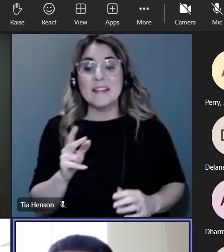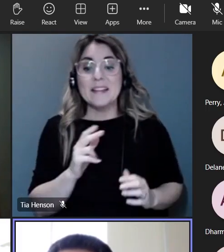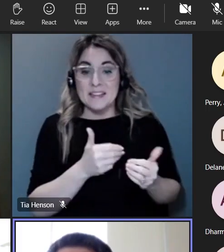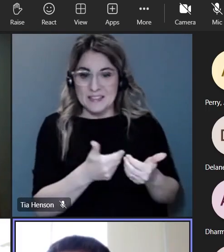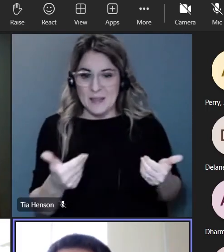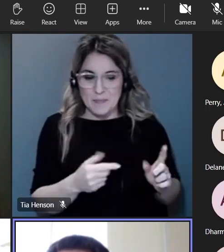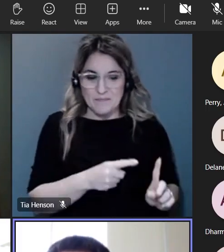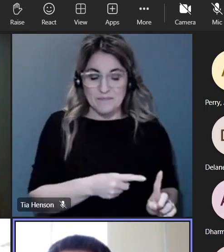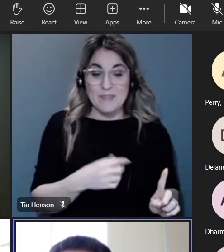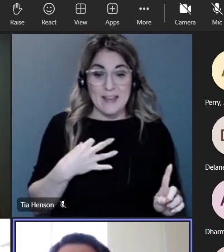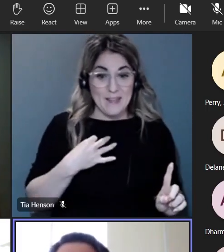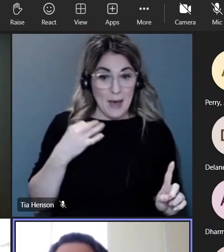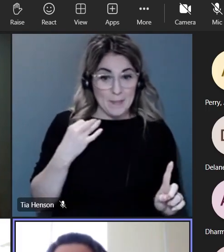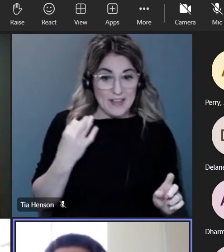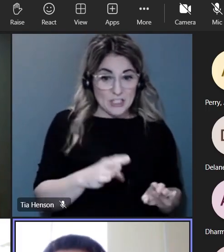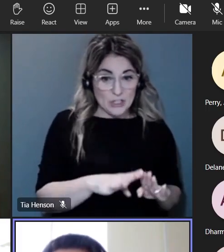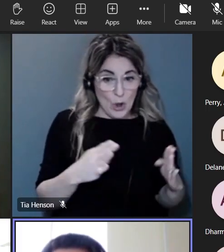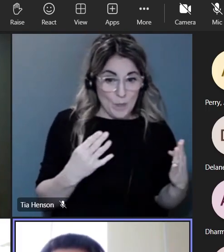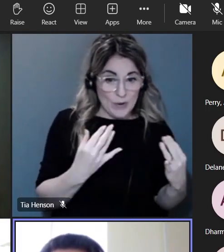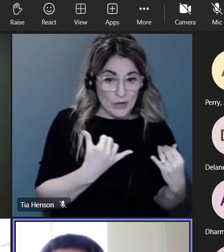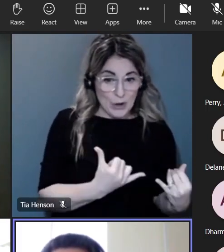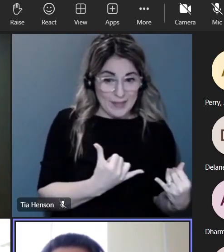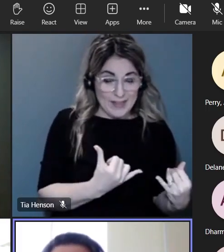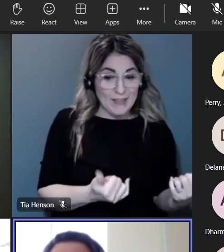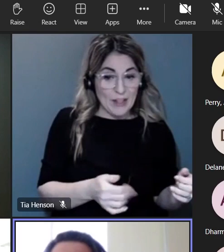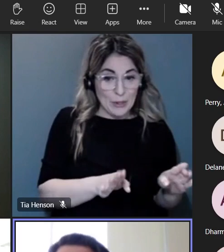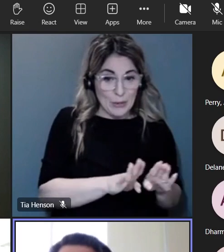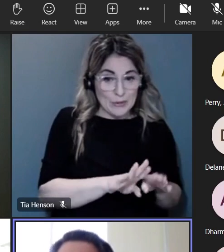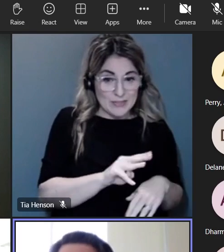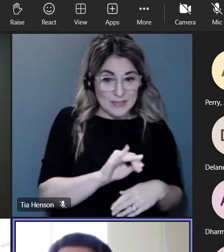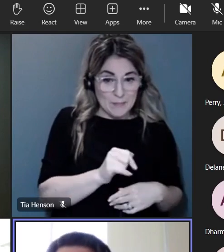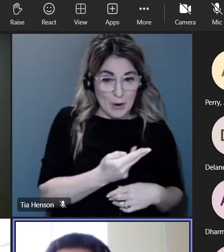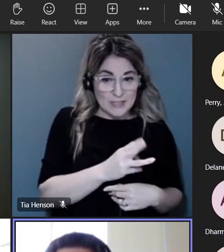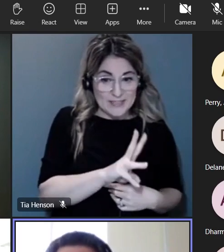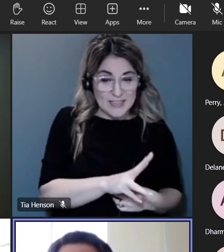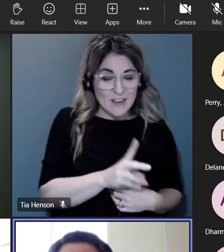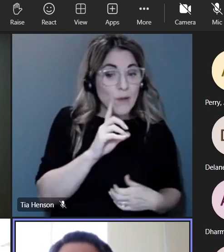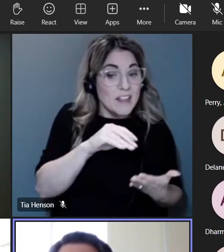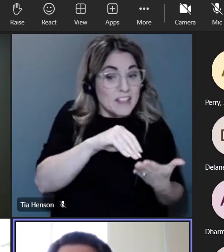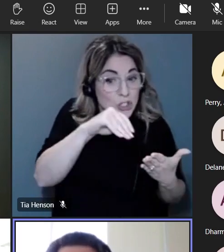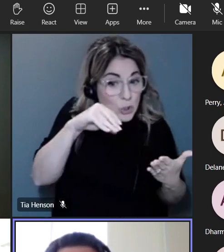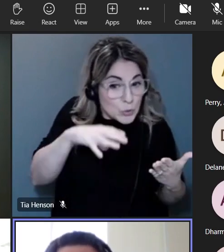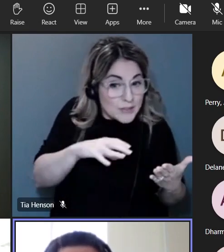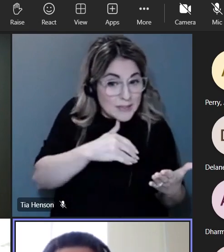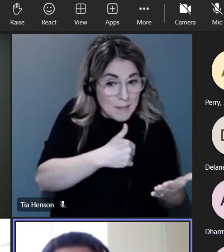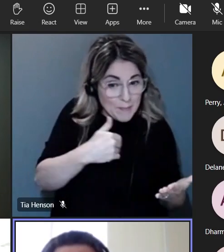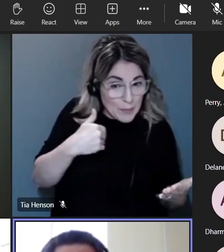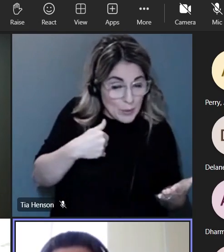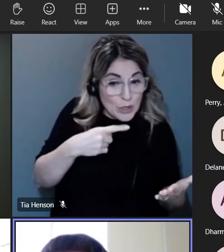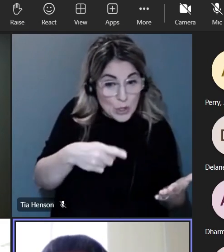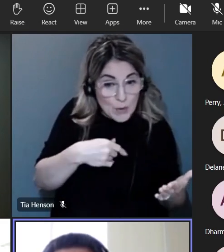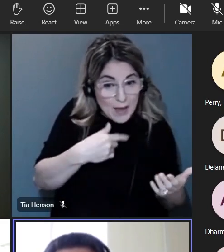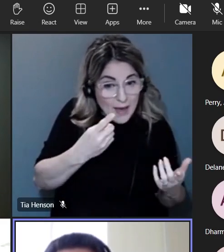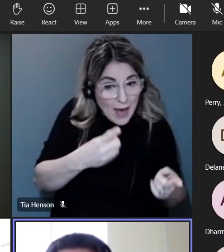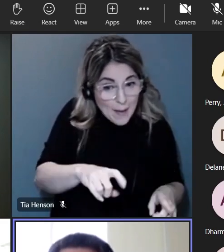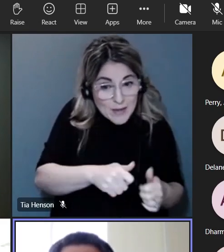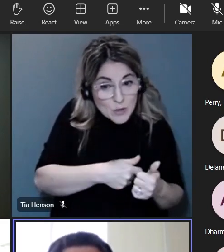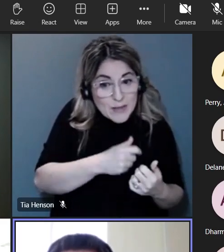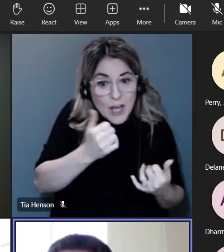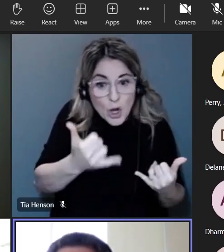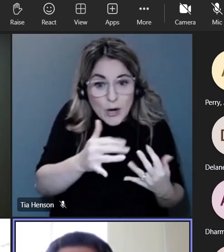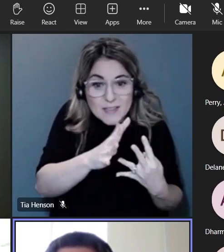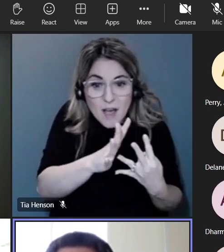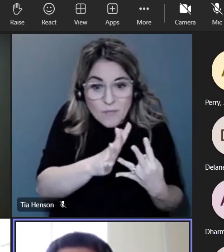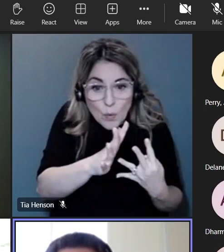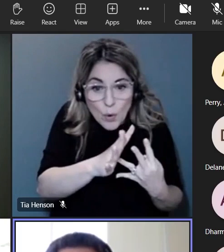have the application open currently uh that closes on march 6th for the student members so if you happen to be a current sophomore